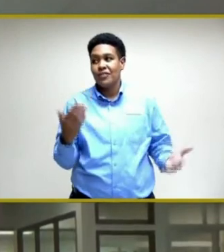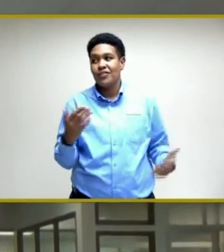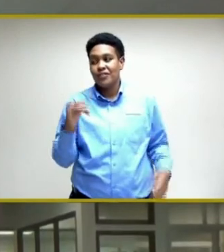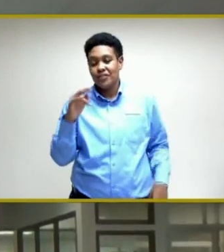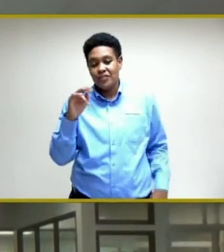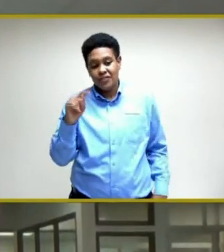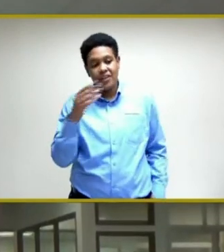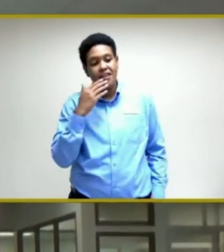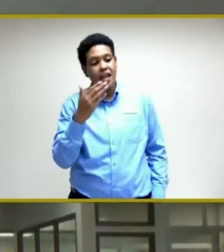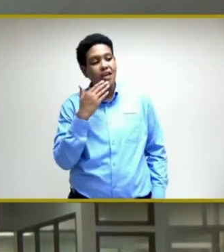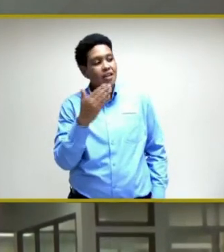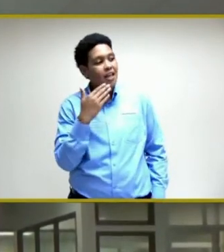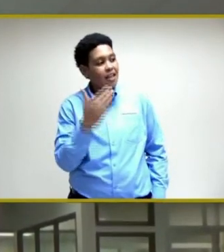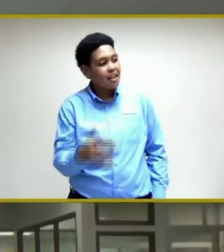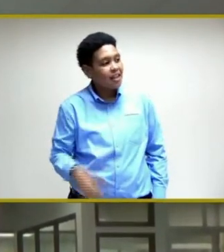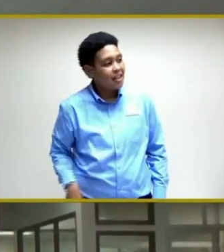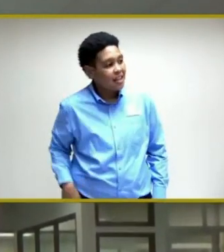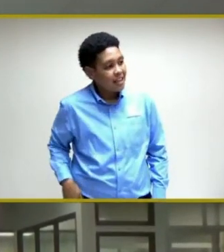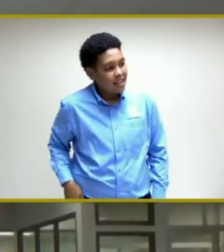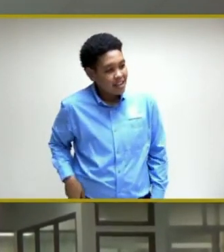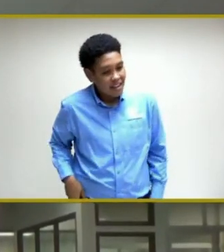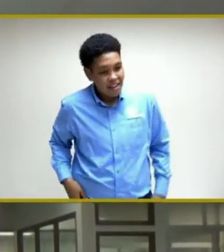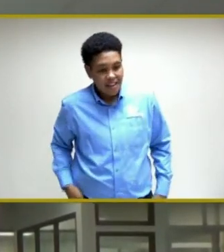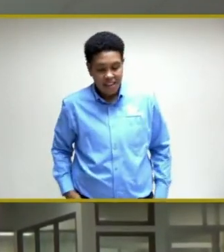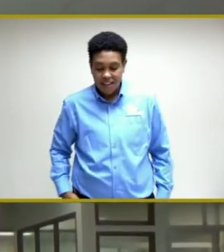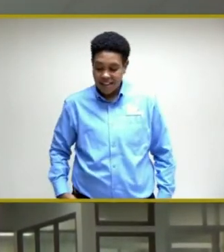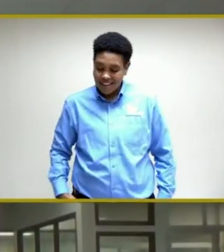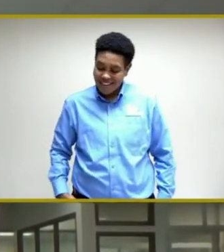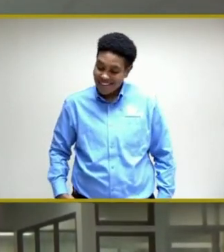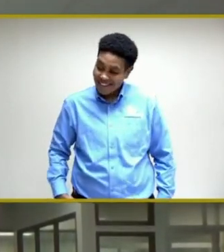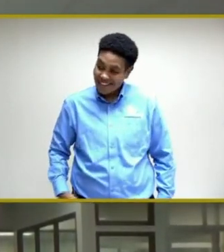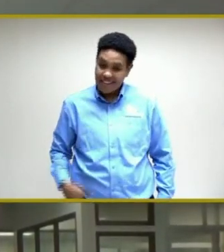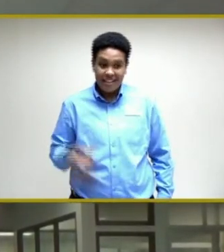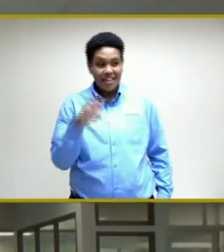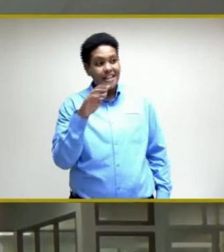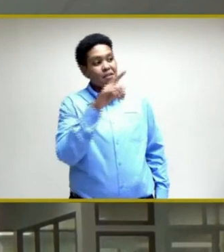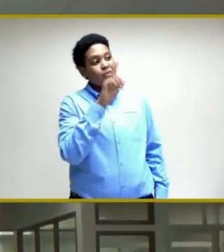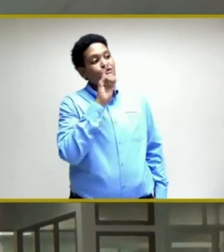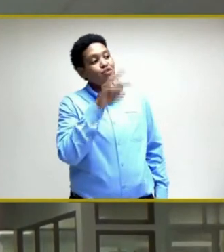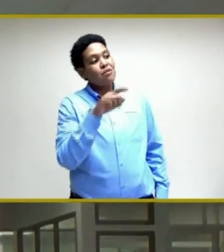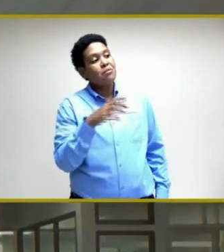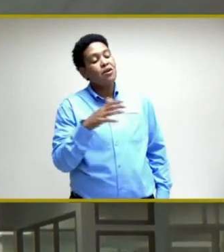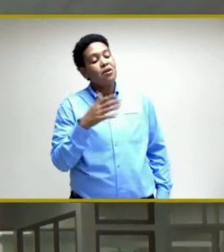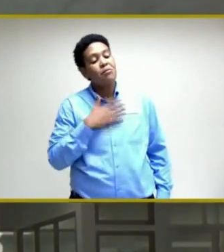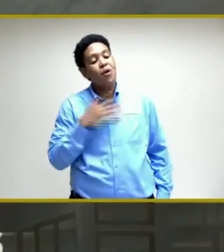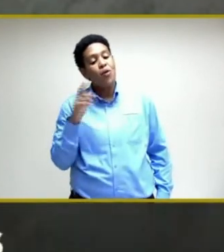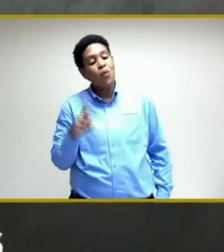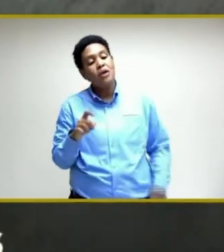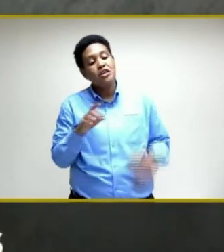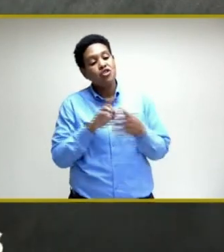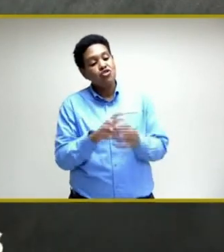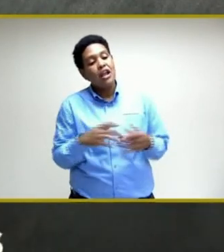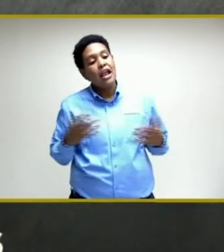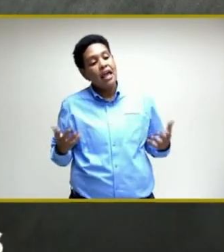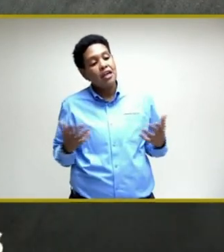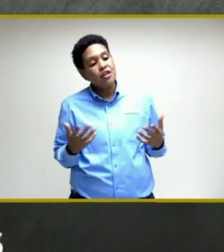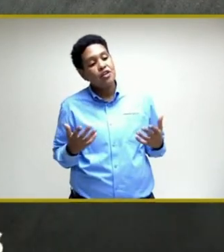you. This is Terus Timo. She had responded to the question about